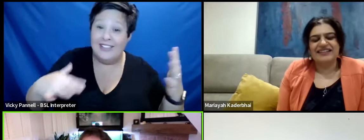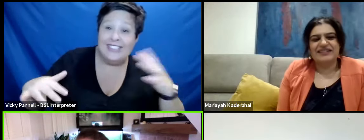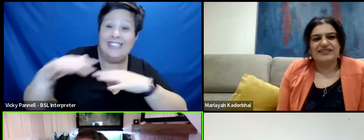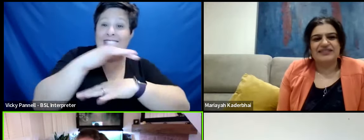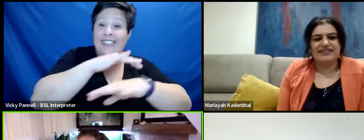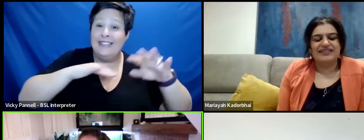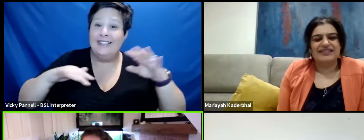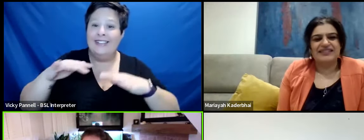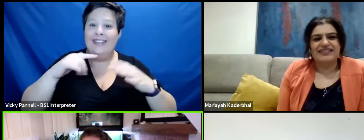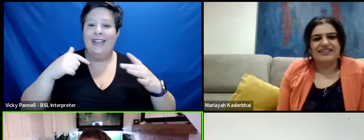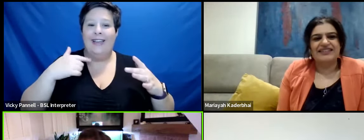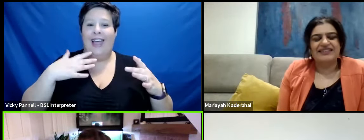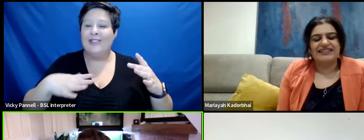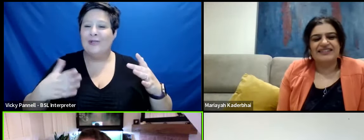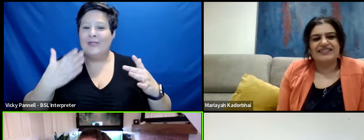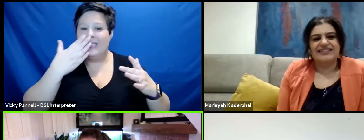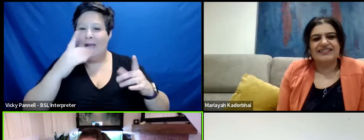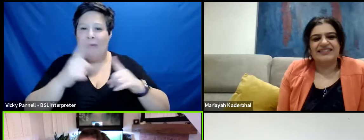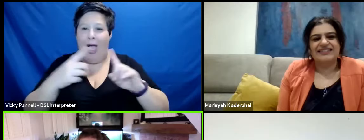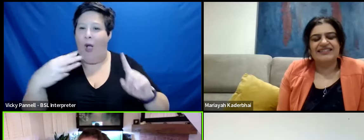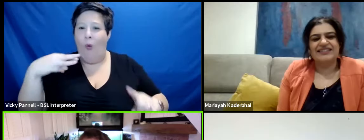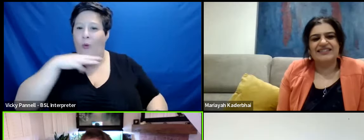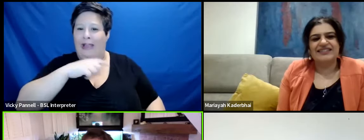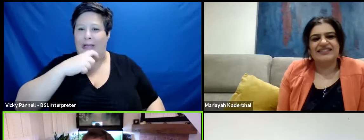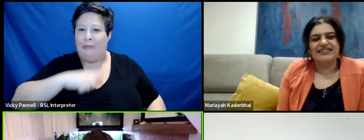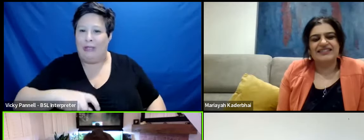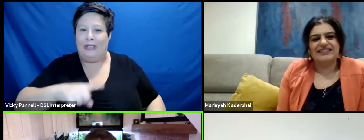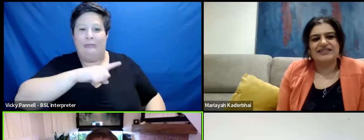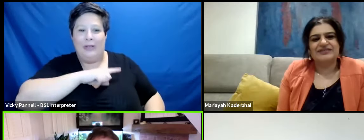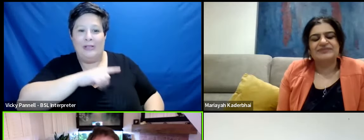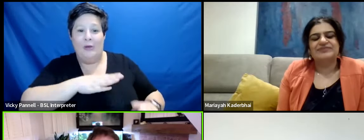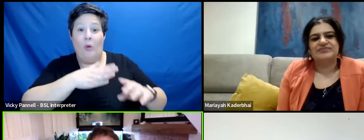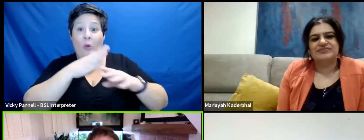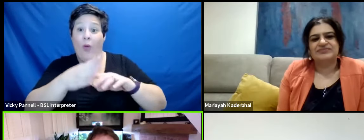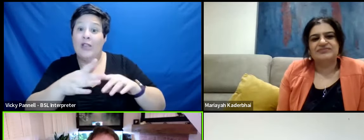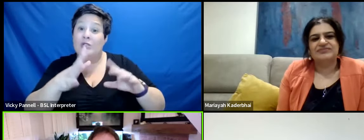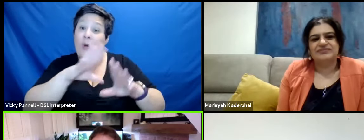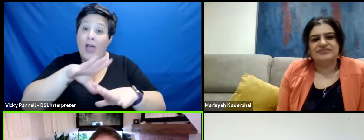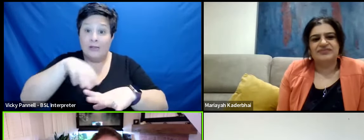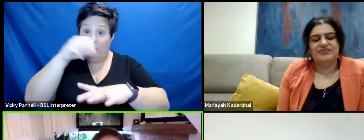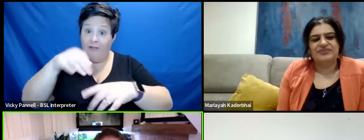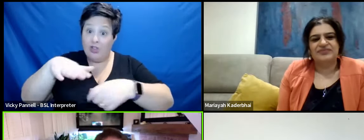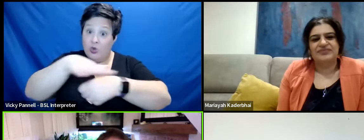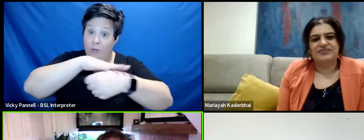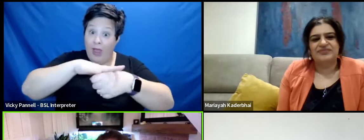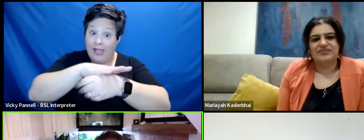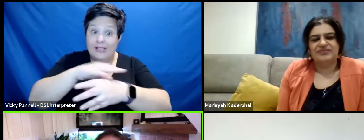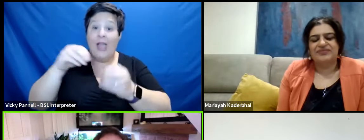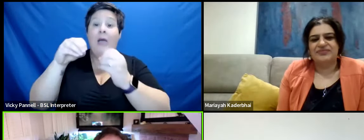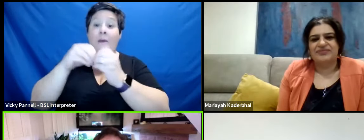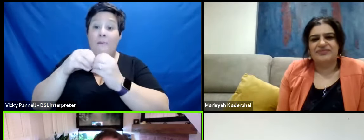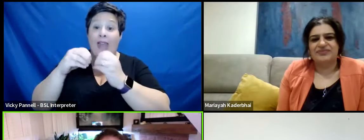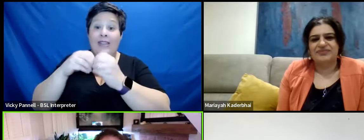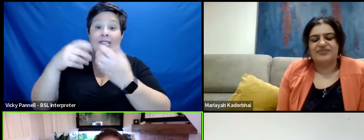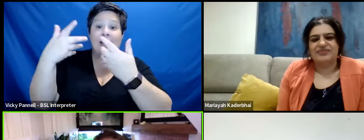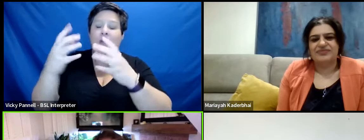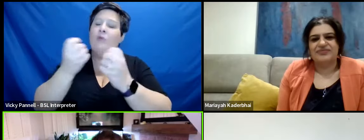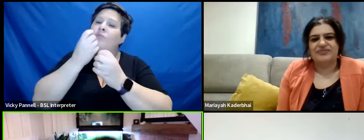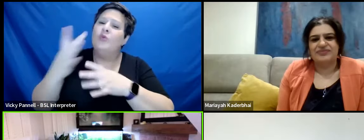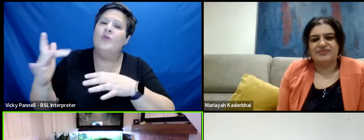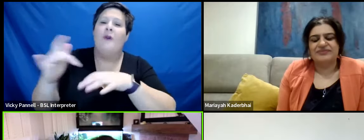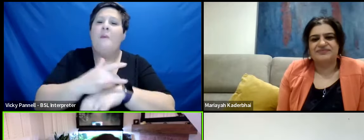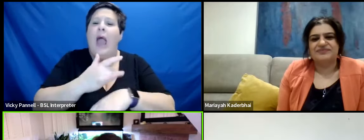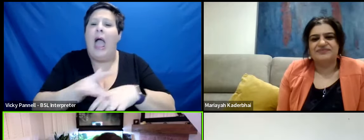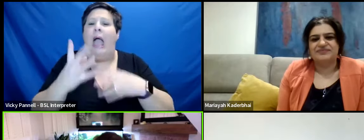and I don't want to sound like some weirdo because we went to a spiritual place in there, Benedict's done beautiful plays and